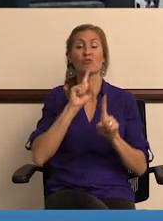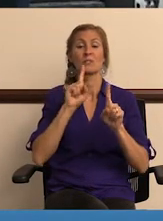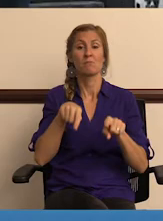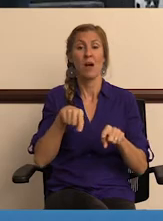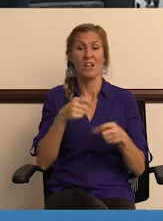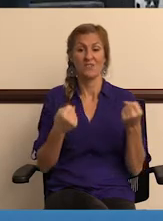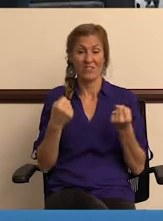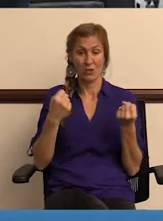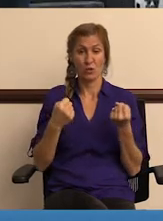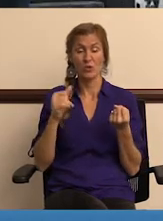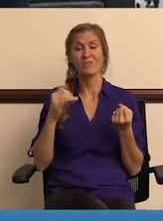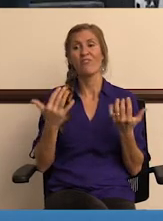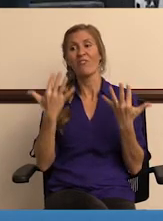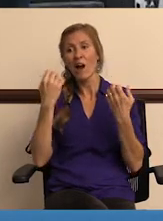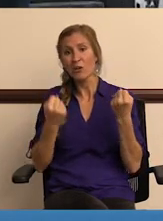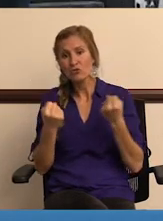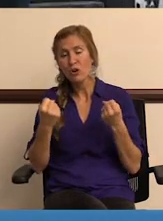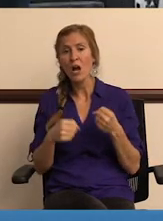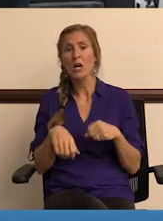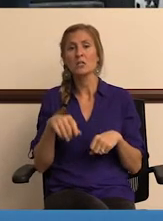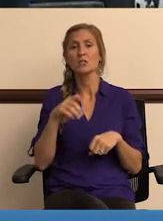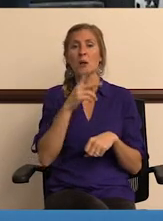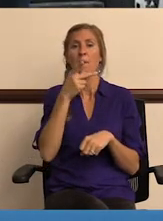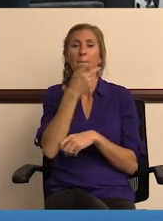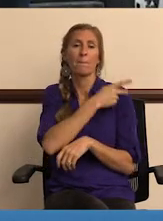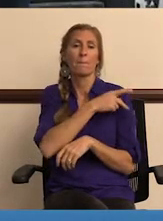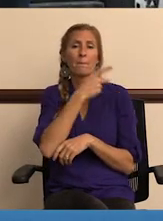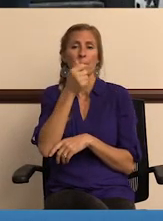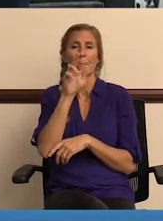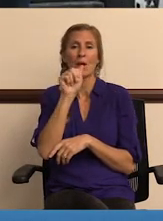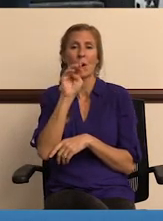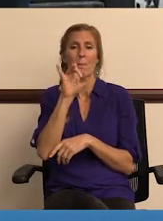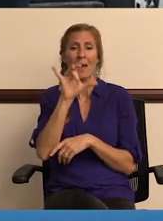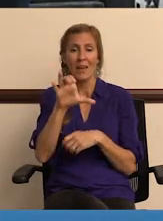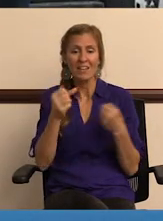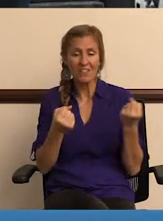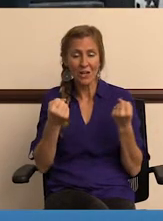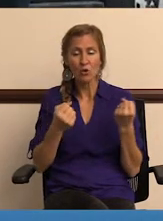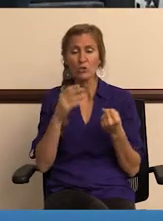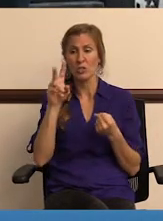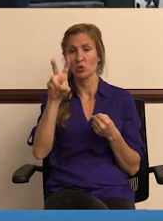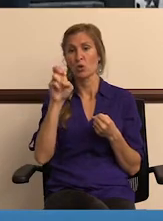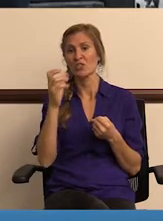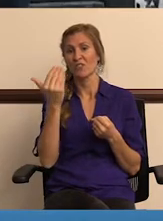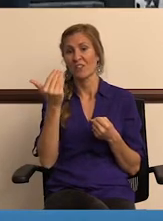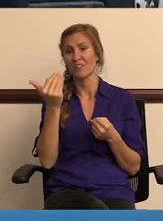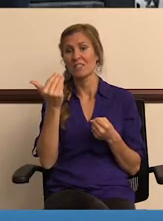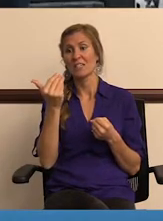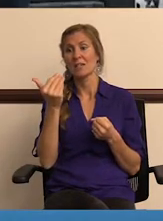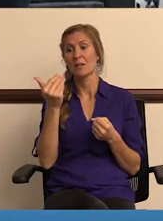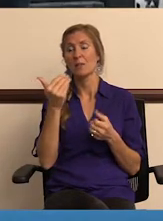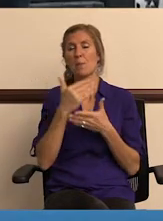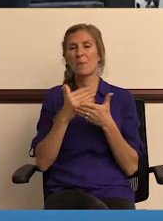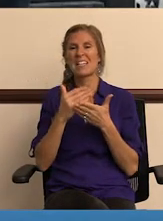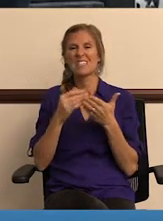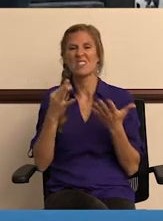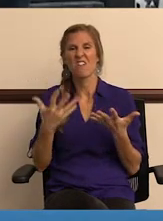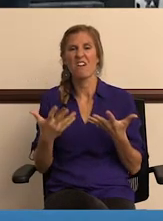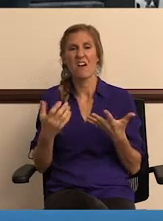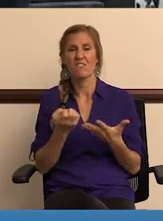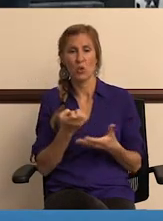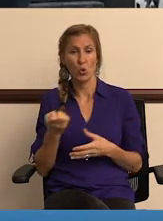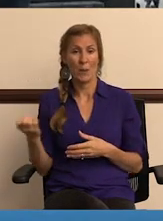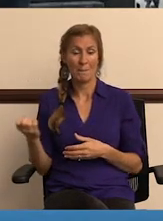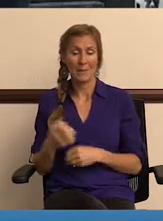43 emergency response vehicles, which is, you know, our fire trucks and our paramedic vehicles, and 215 pieces of heavy